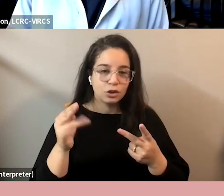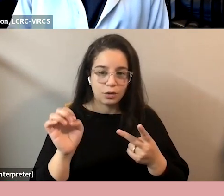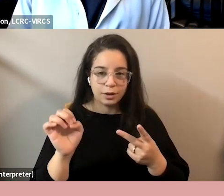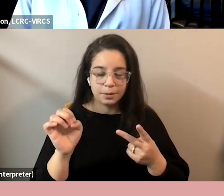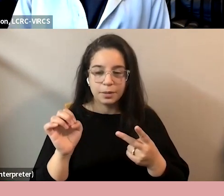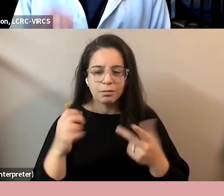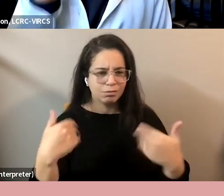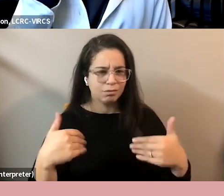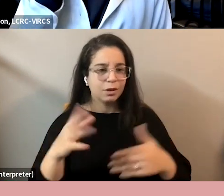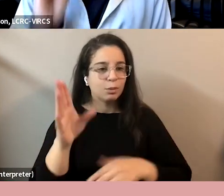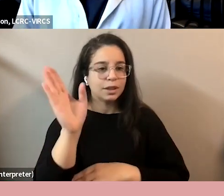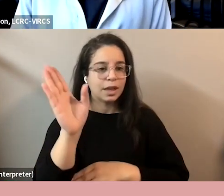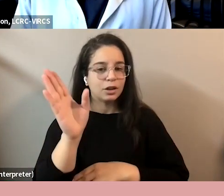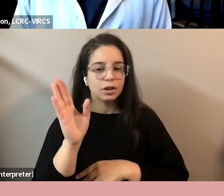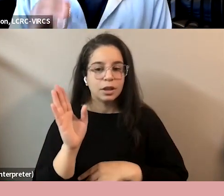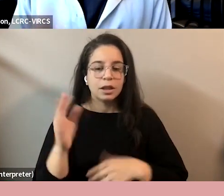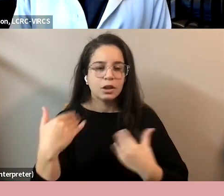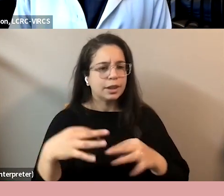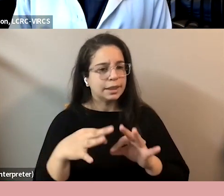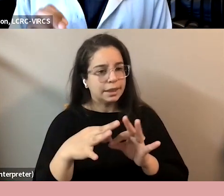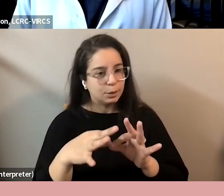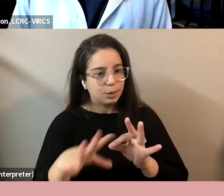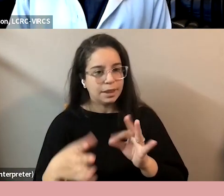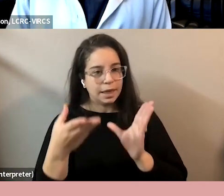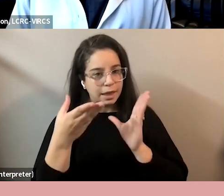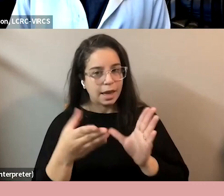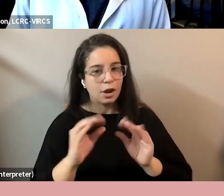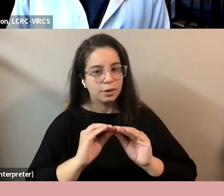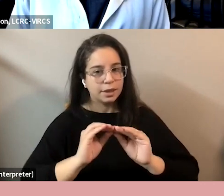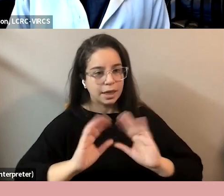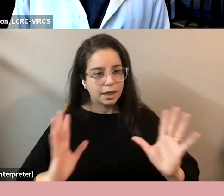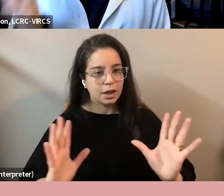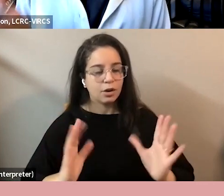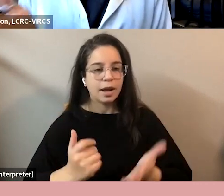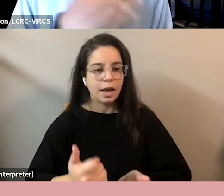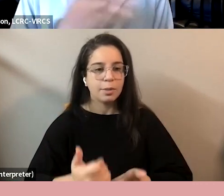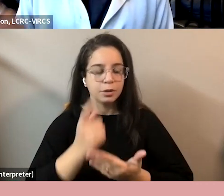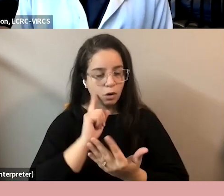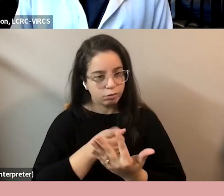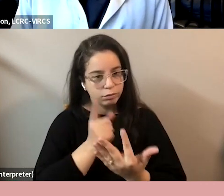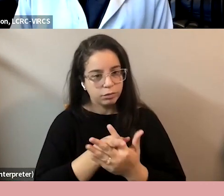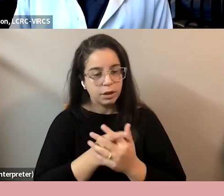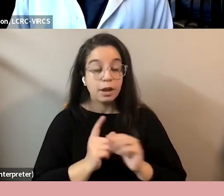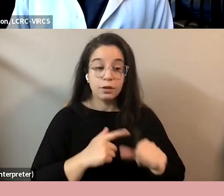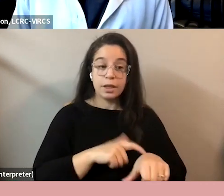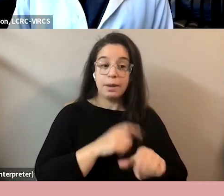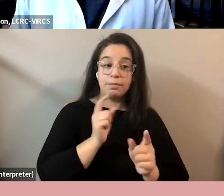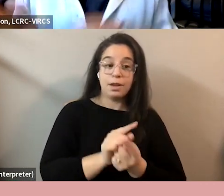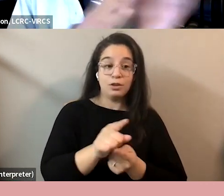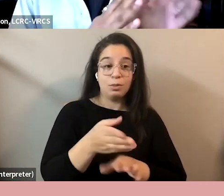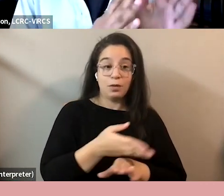incredible presentation. I think just the simplicity is really, I think, what really hammers at home. When I first met you before this session,